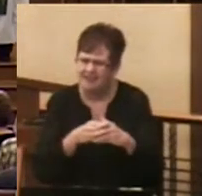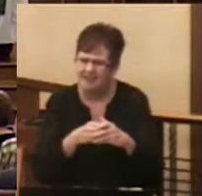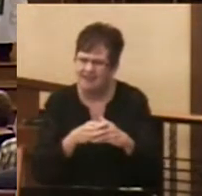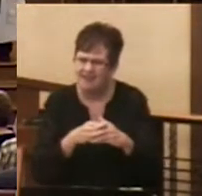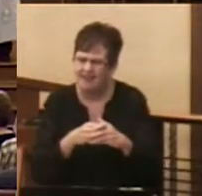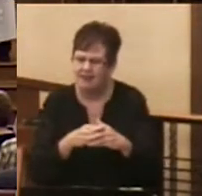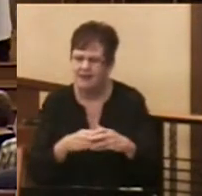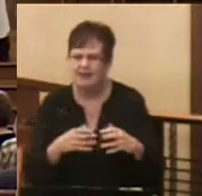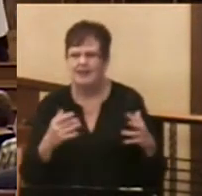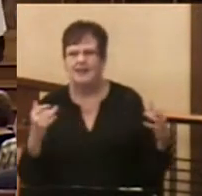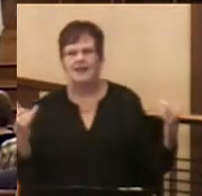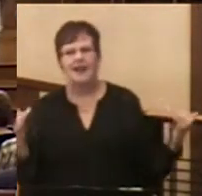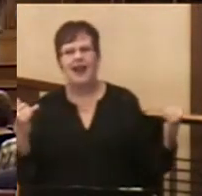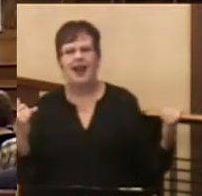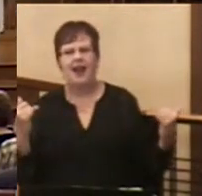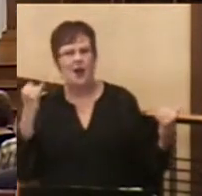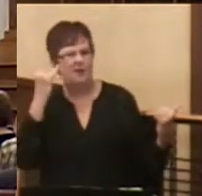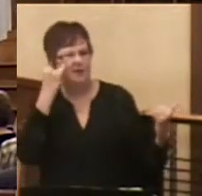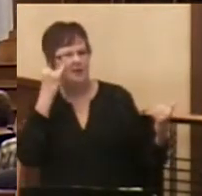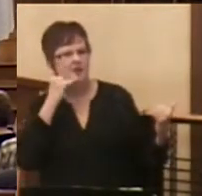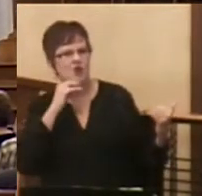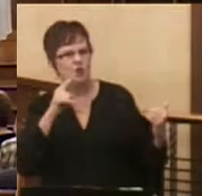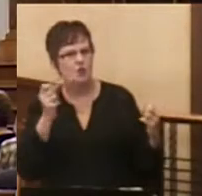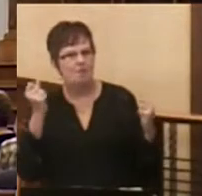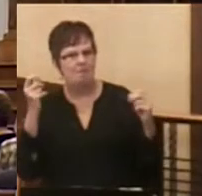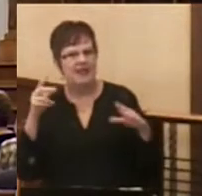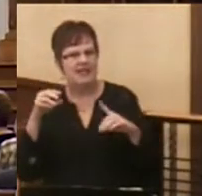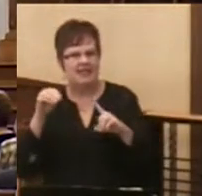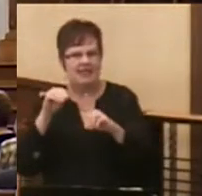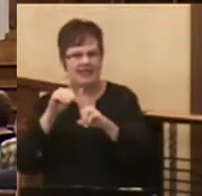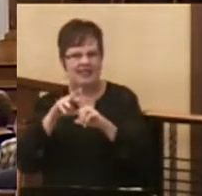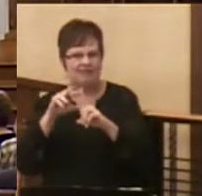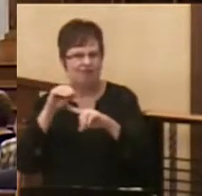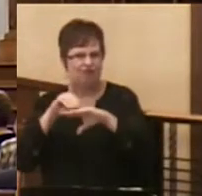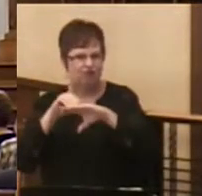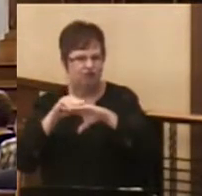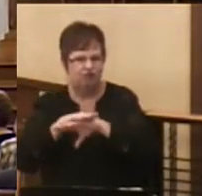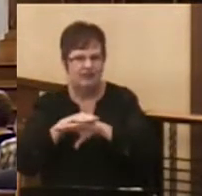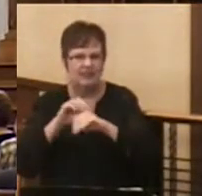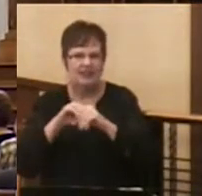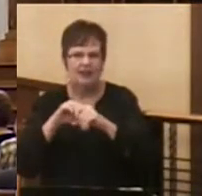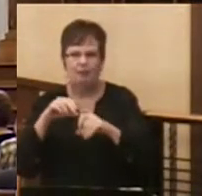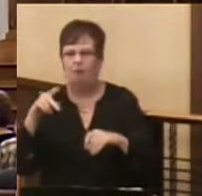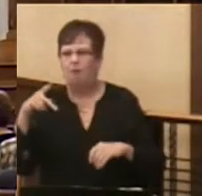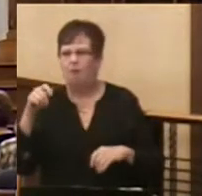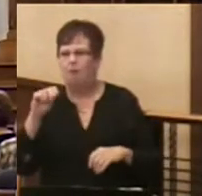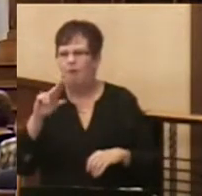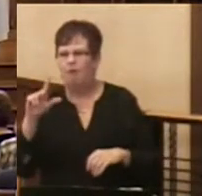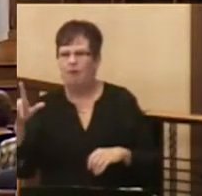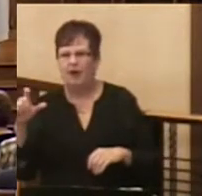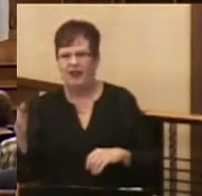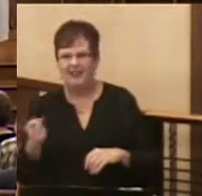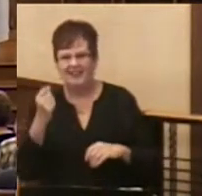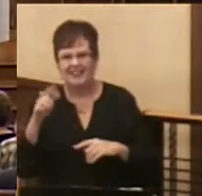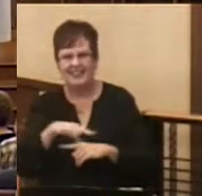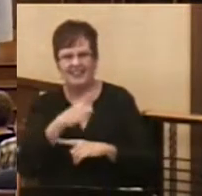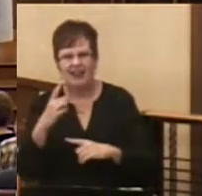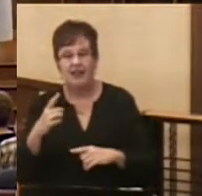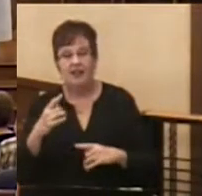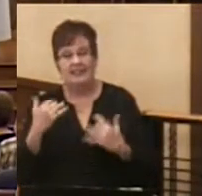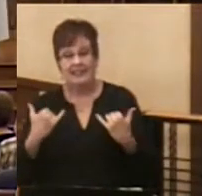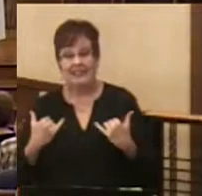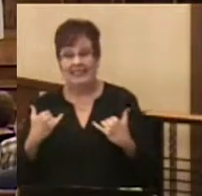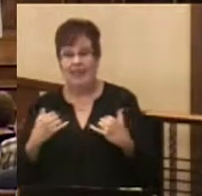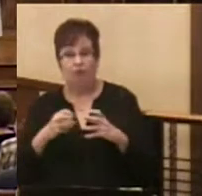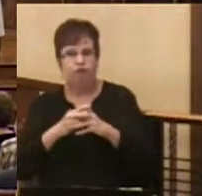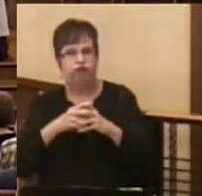Now, if it is true that there were many influences in Paul's day, we could exponentially say there are many